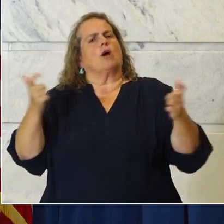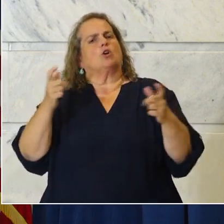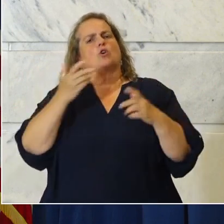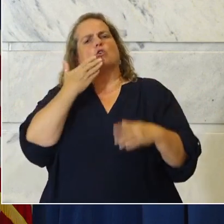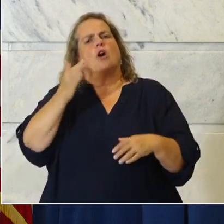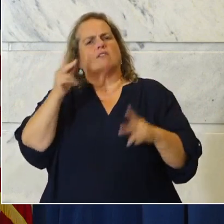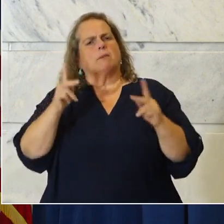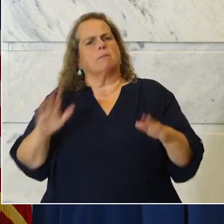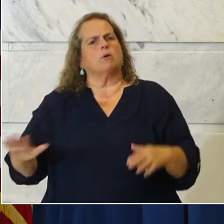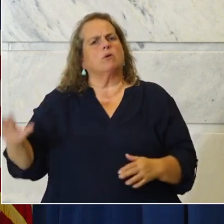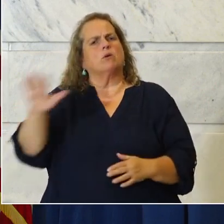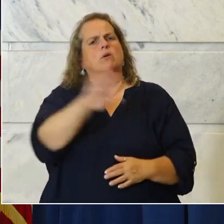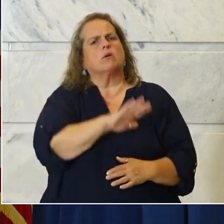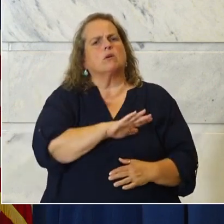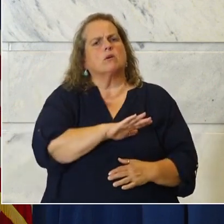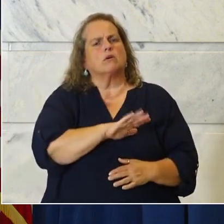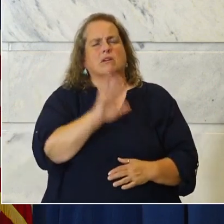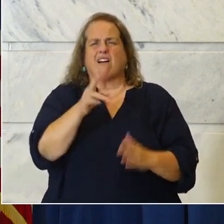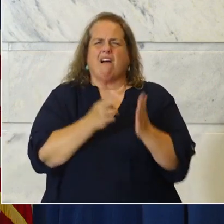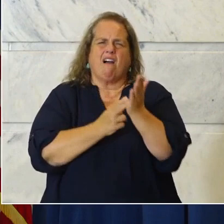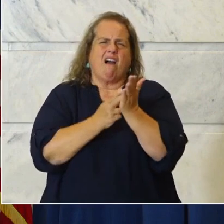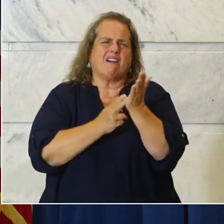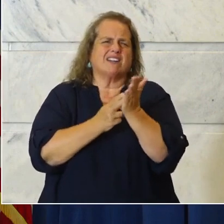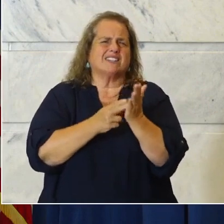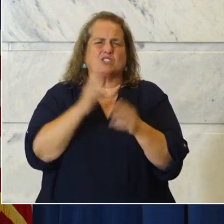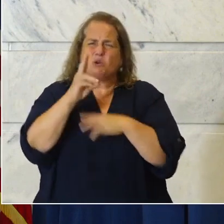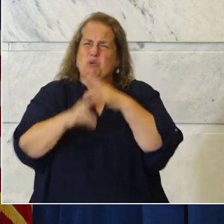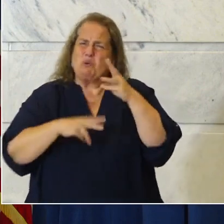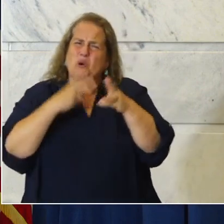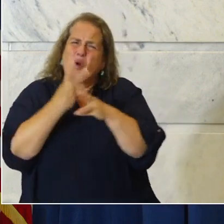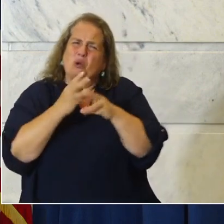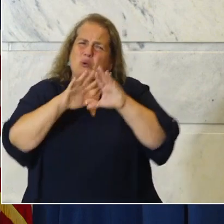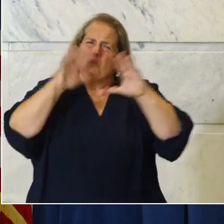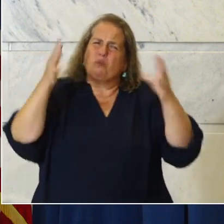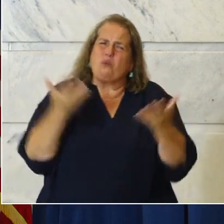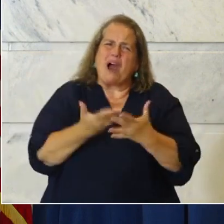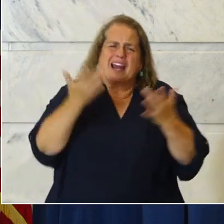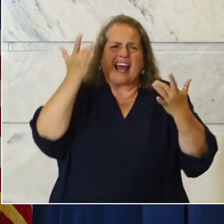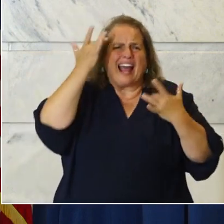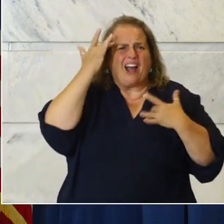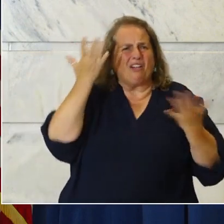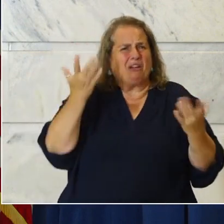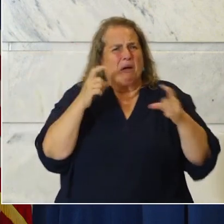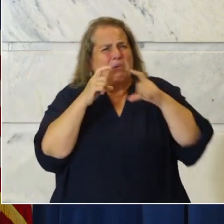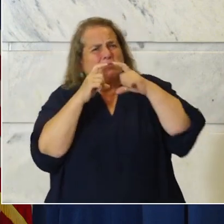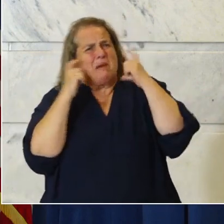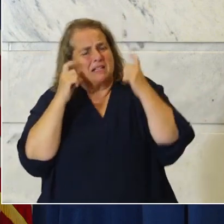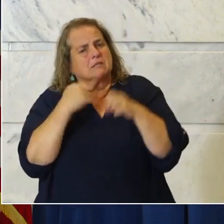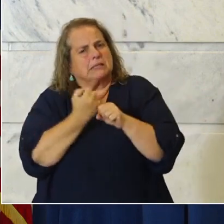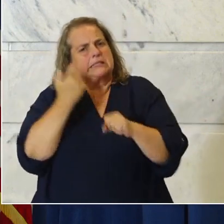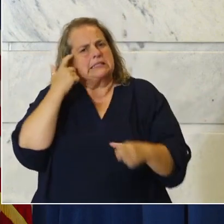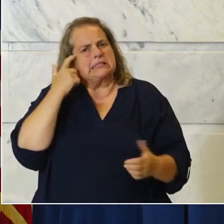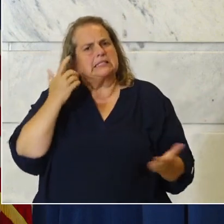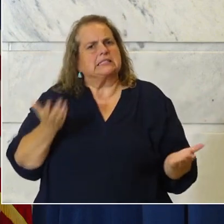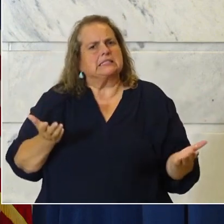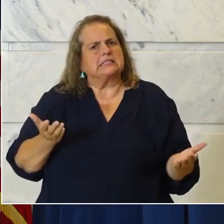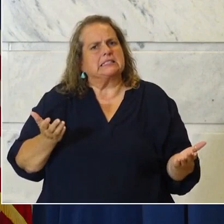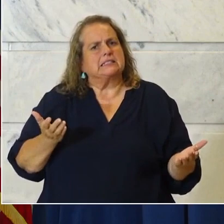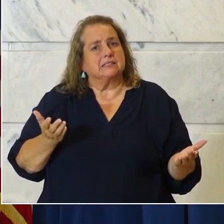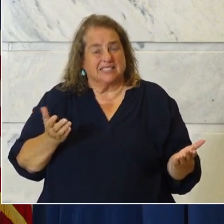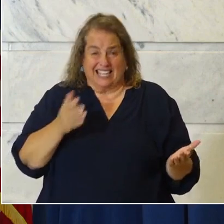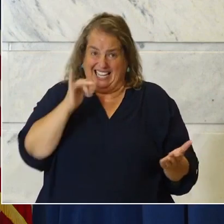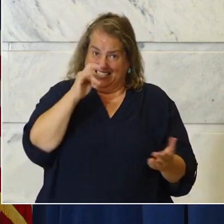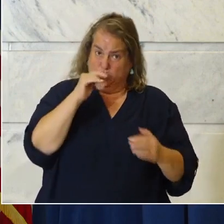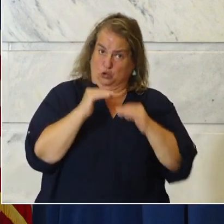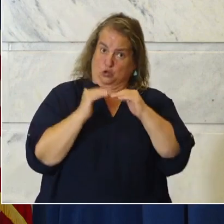And honestly, folks, in the midst of a worldwide health pandemic, wearing a mask makes a lot of sense. And is it too much to